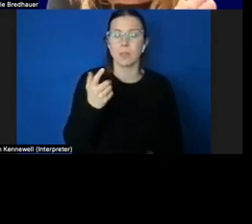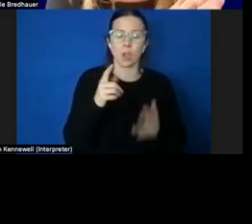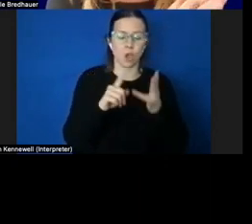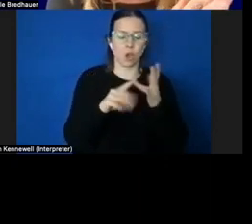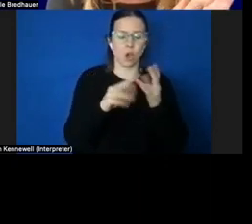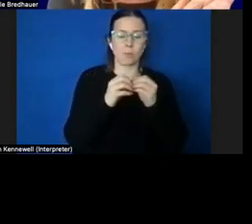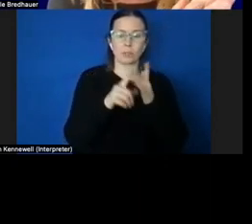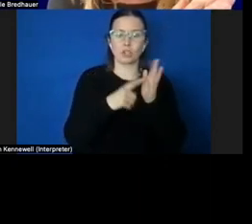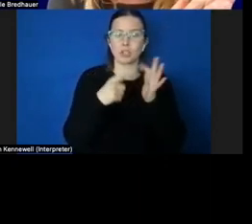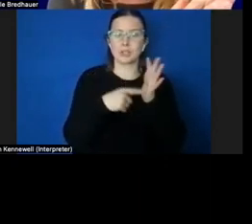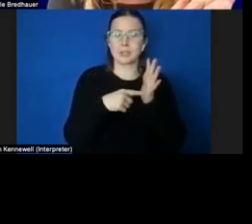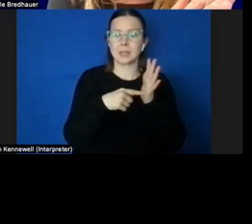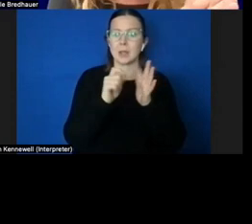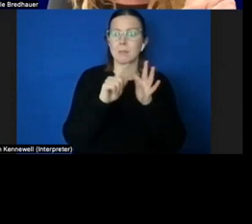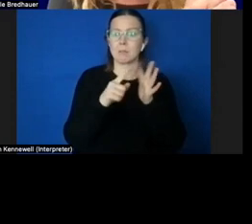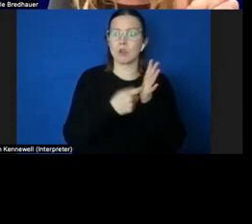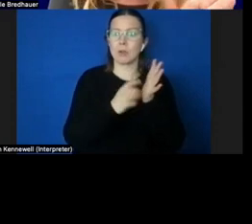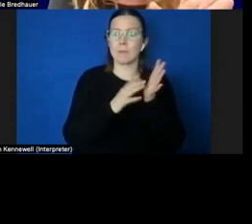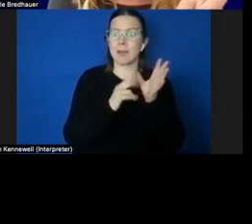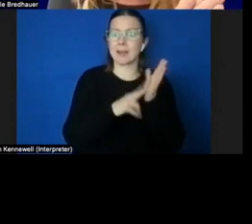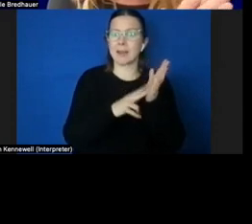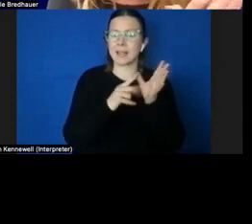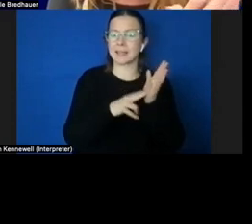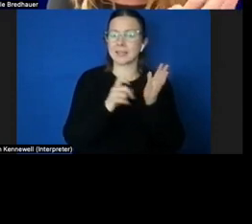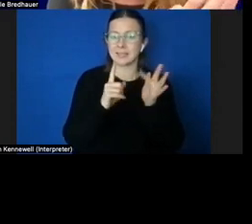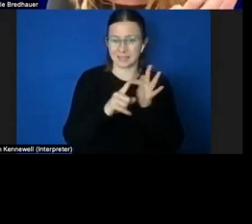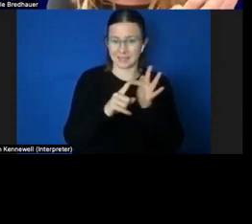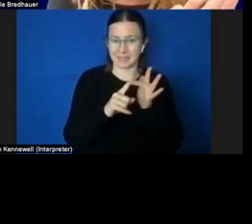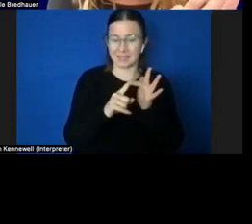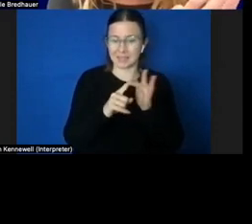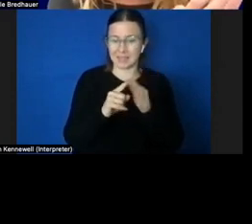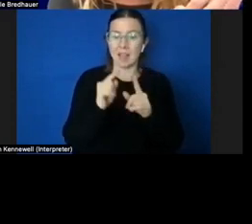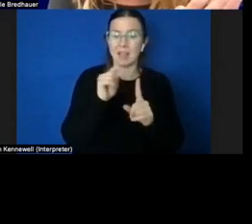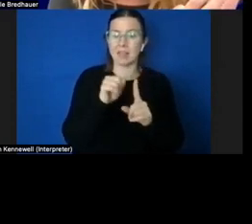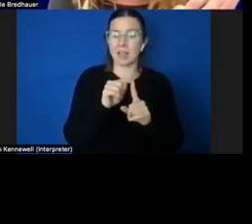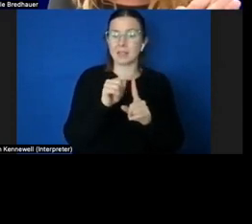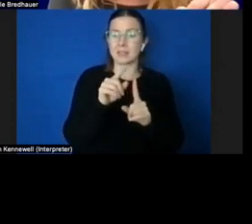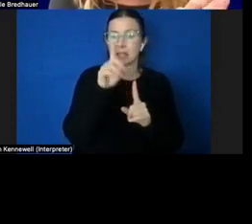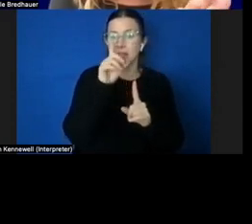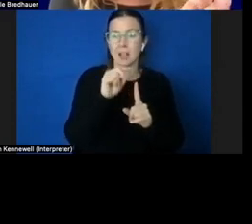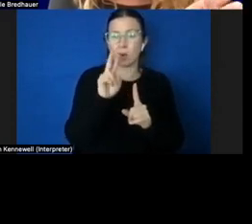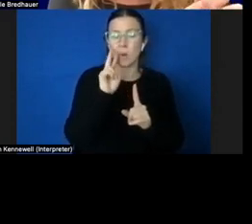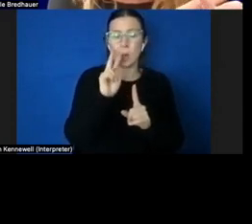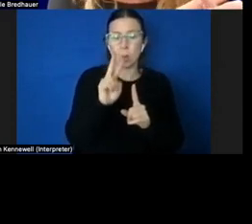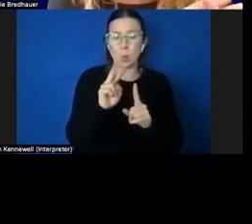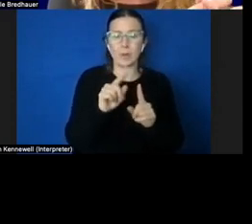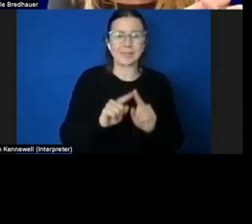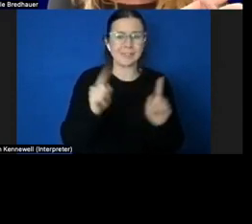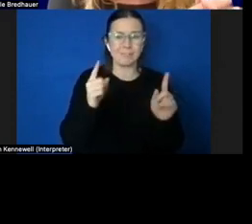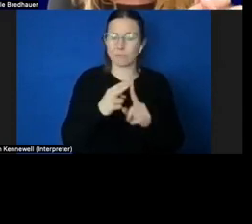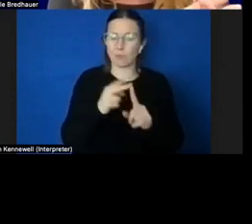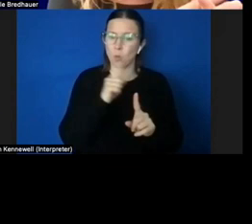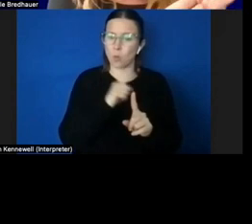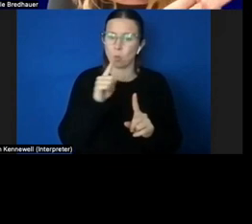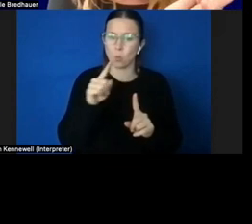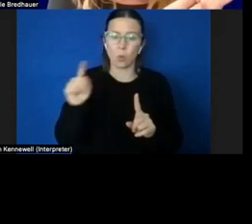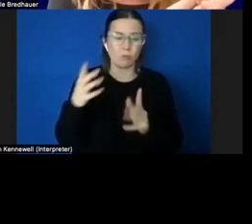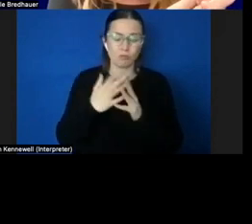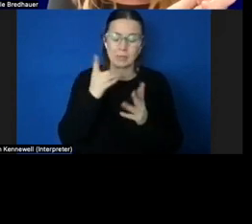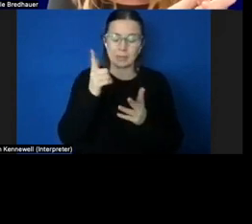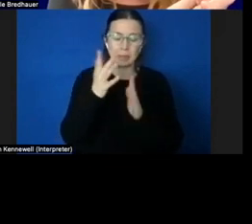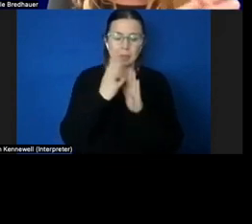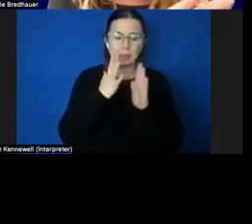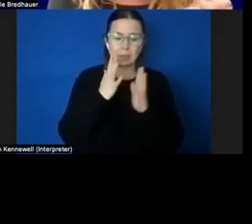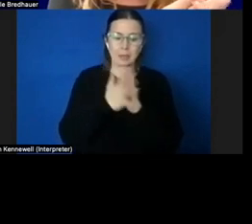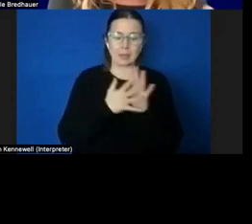which looks really different and really requires different conditions for